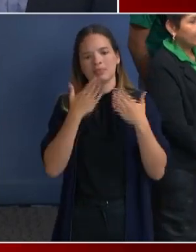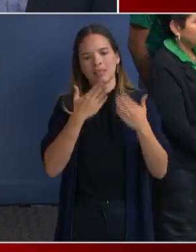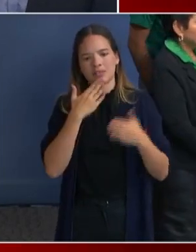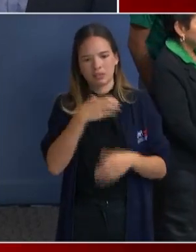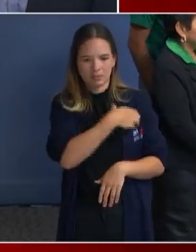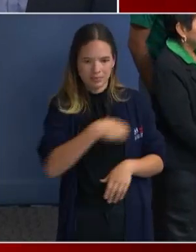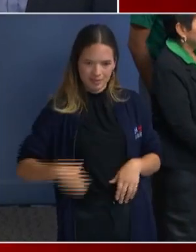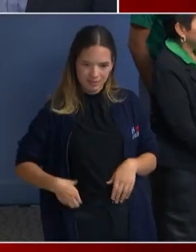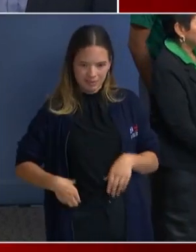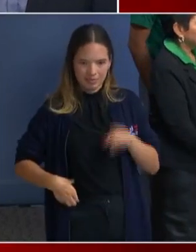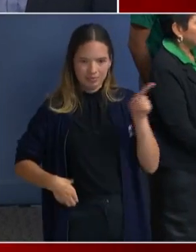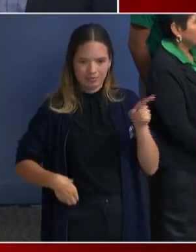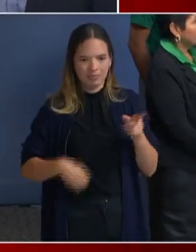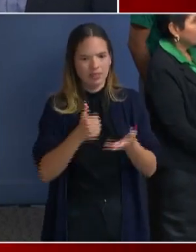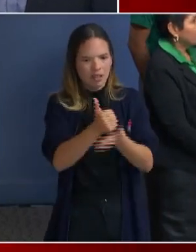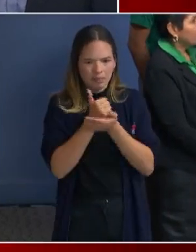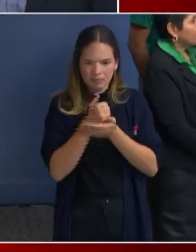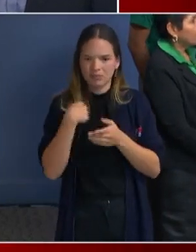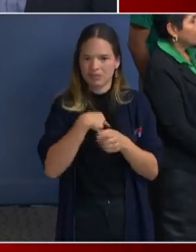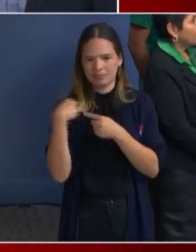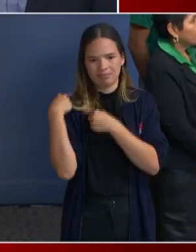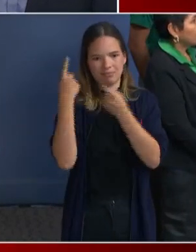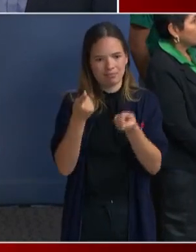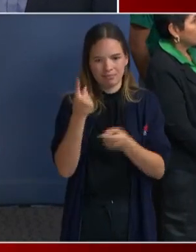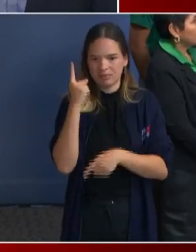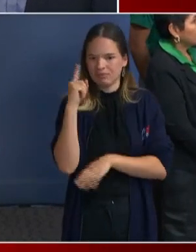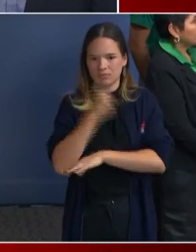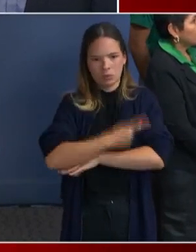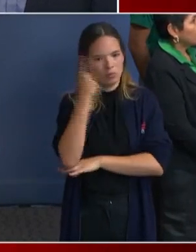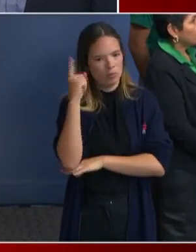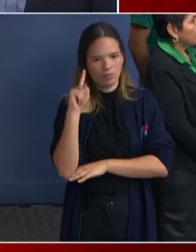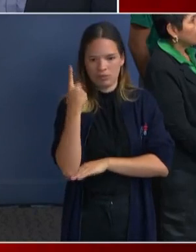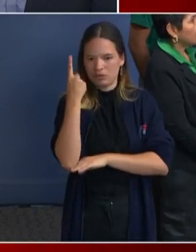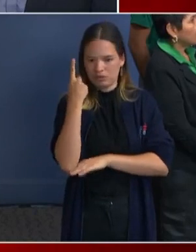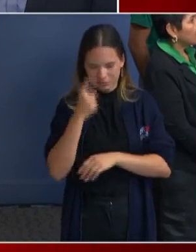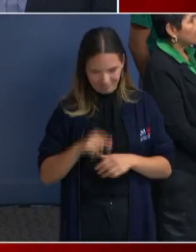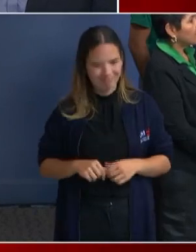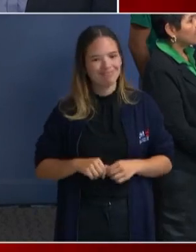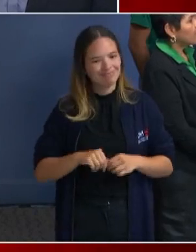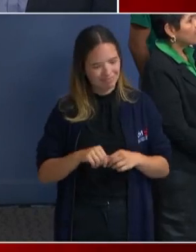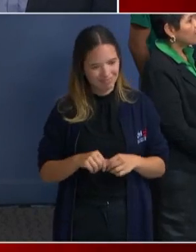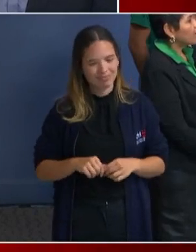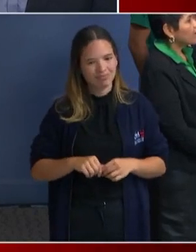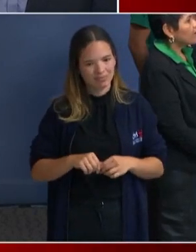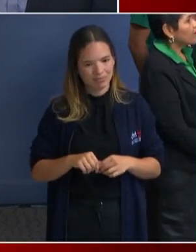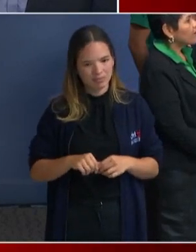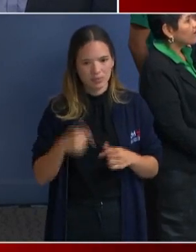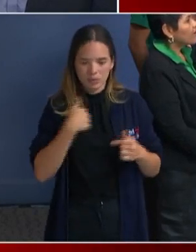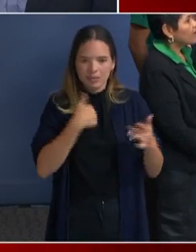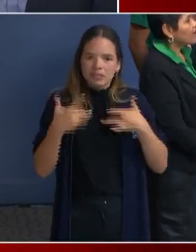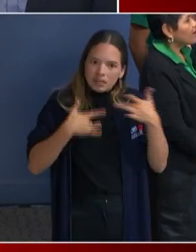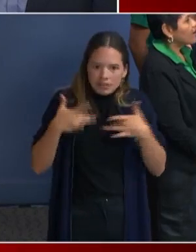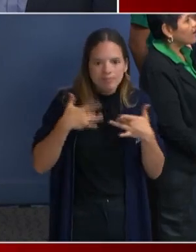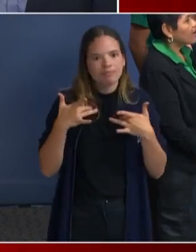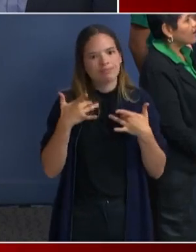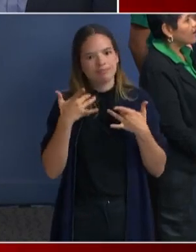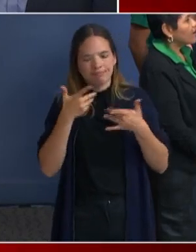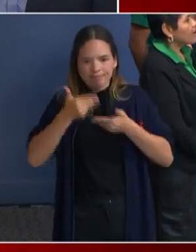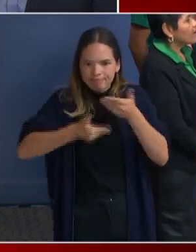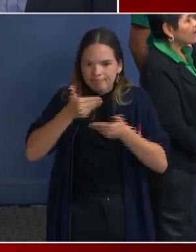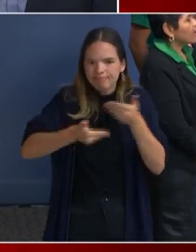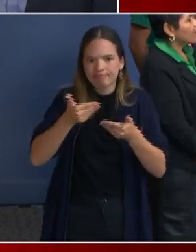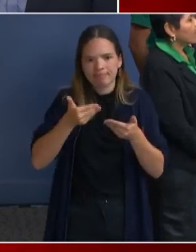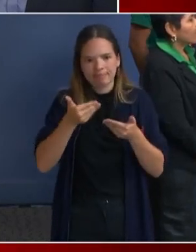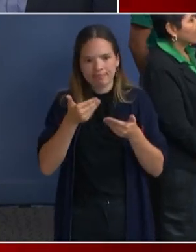uh, helpful since day one. Uh, we're excited to see this new stage and this is going to really make our response more robust